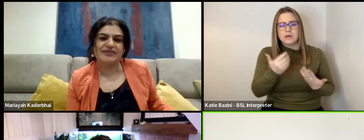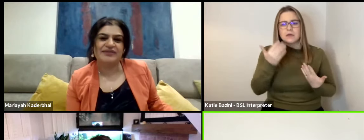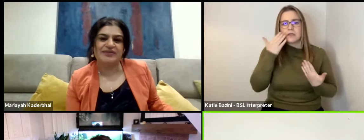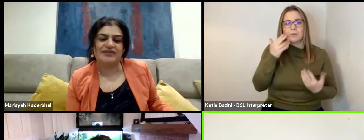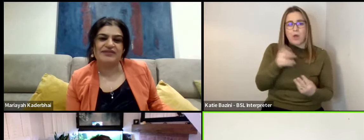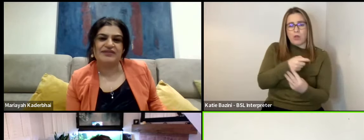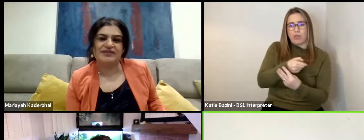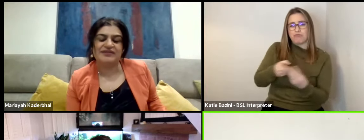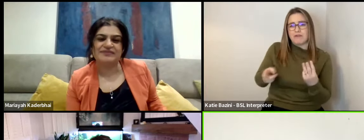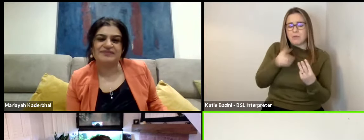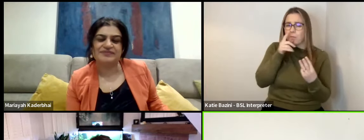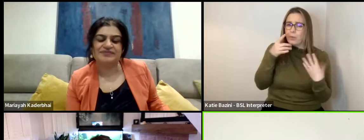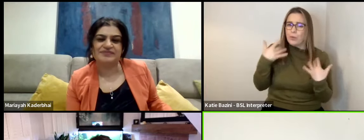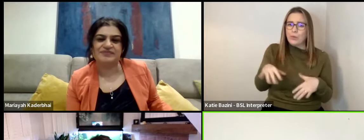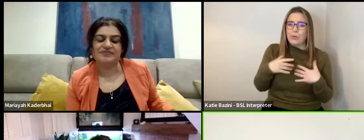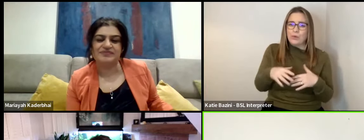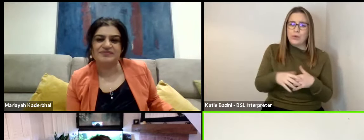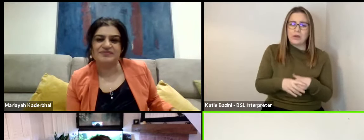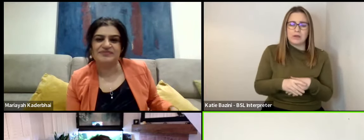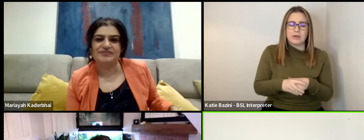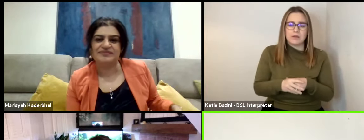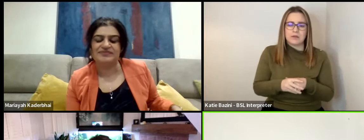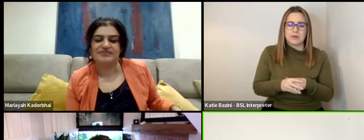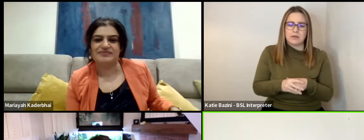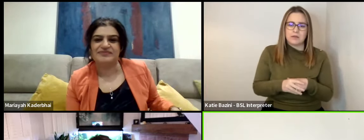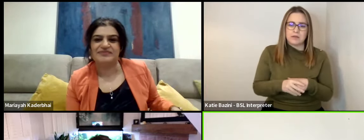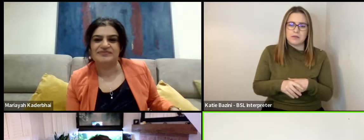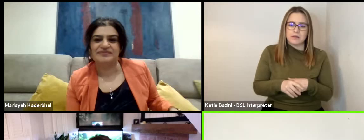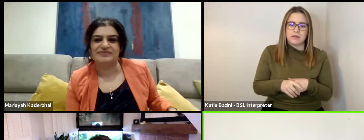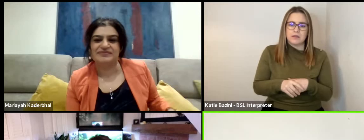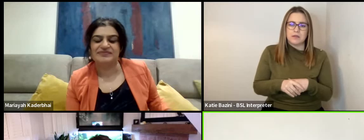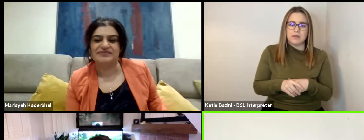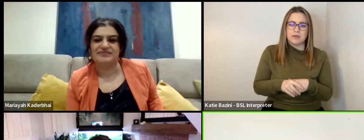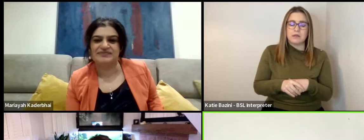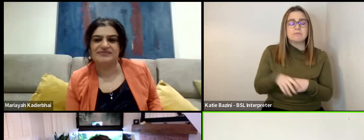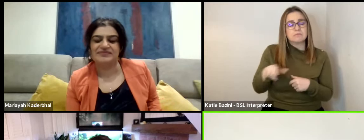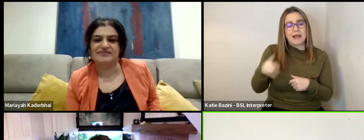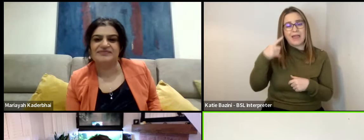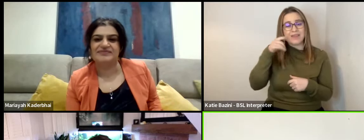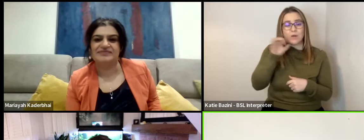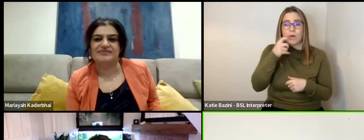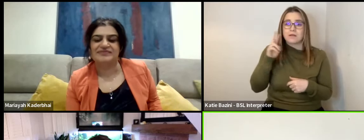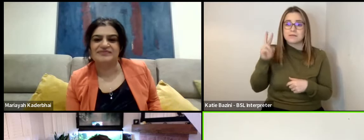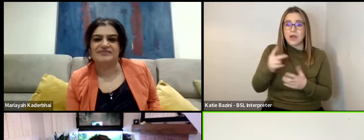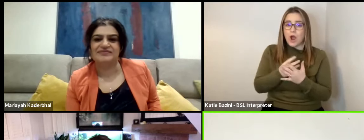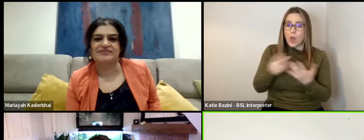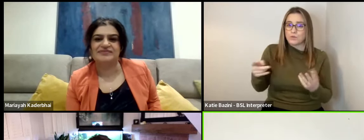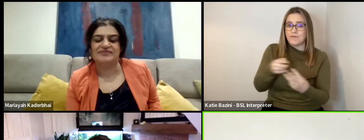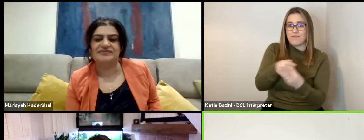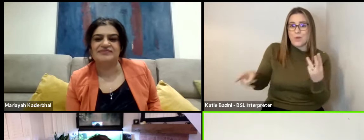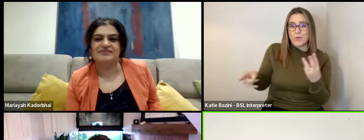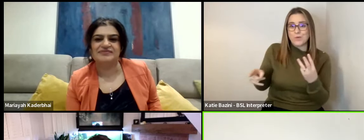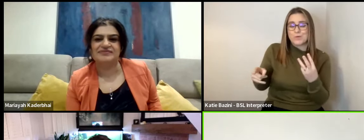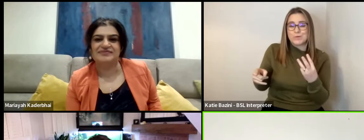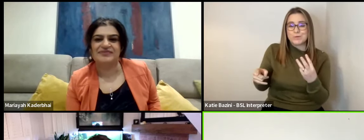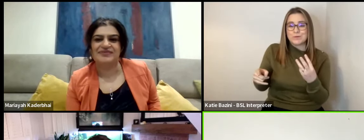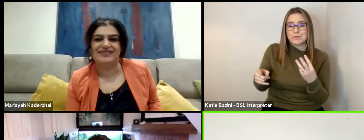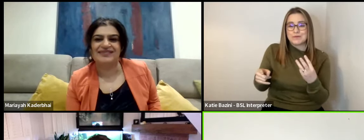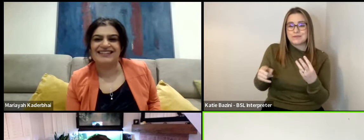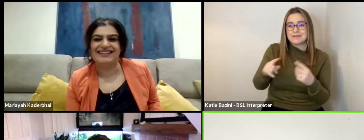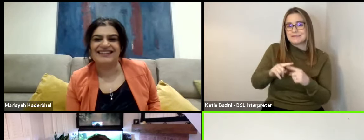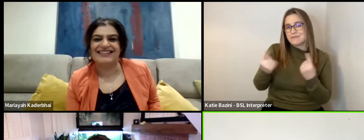three of them were extraordinary and yeah, I think you'll see a lot of those boys in separate